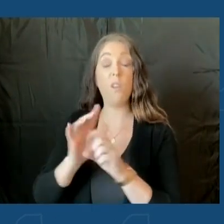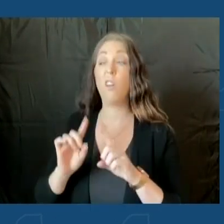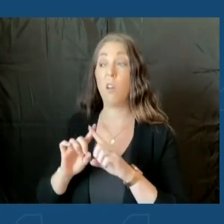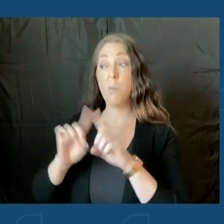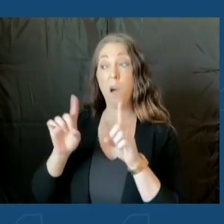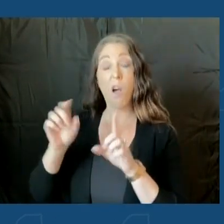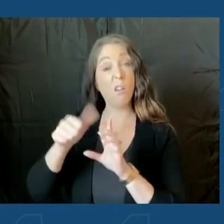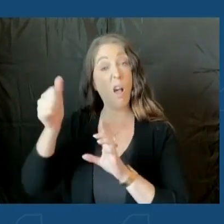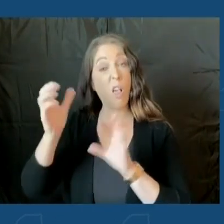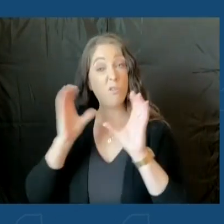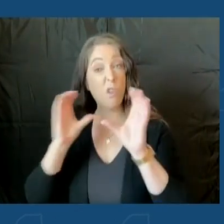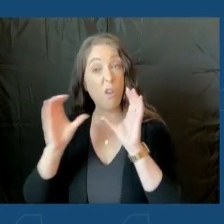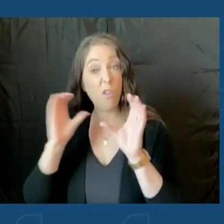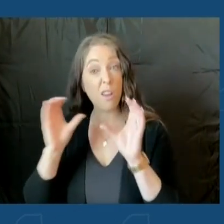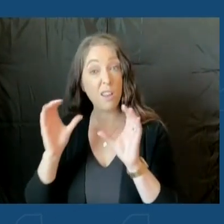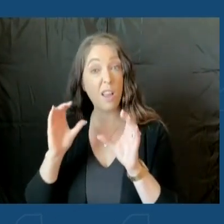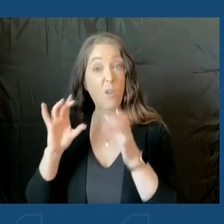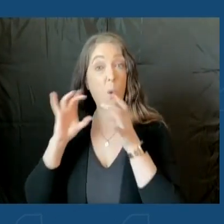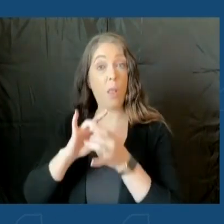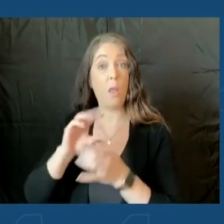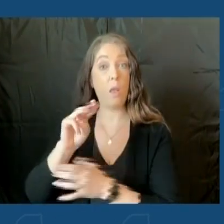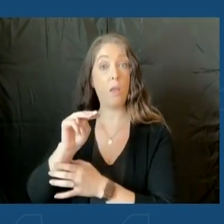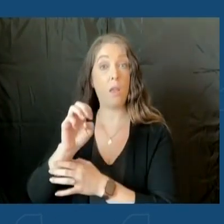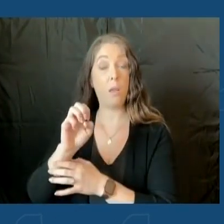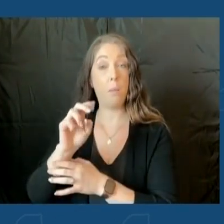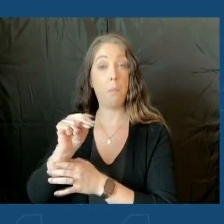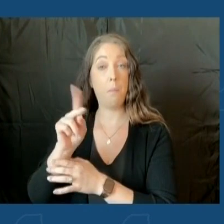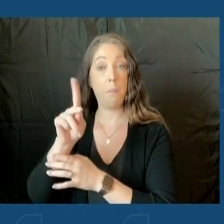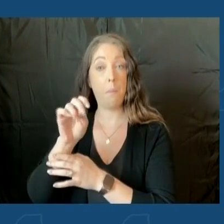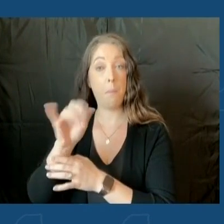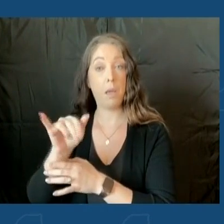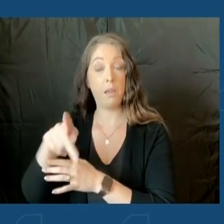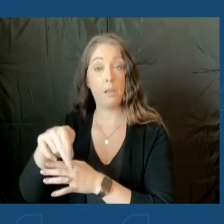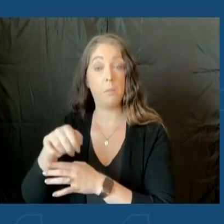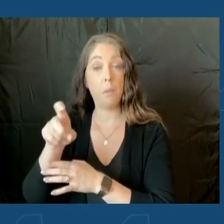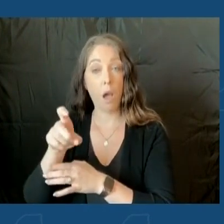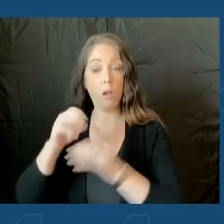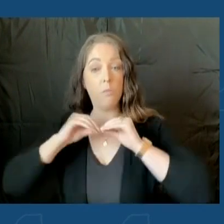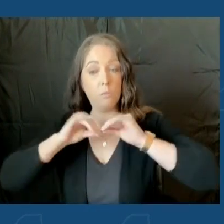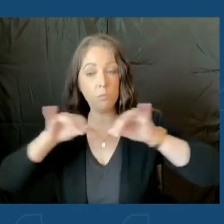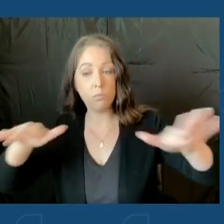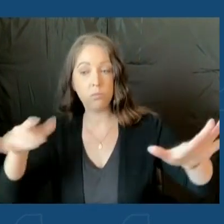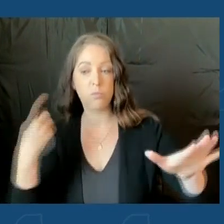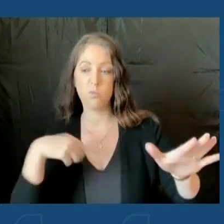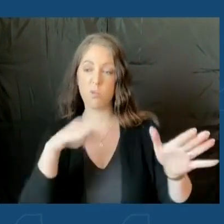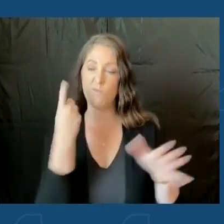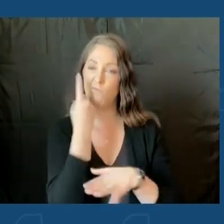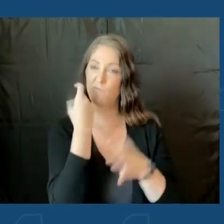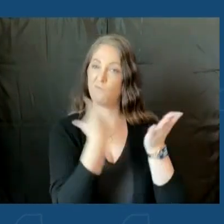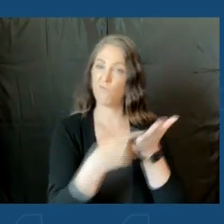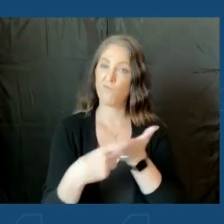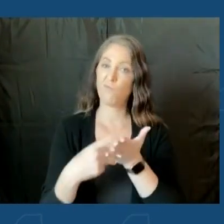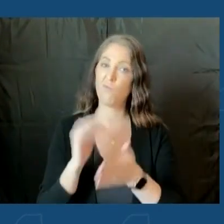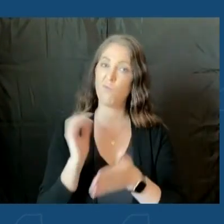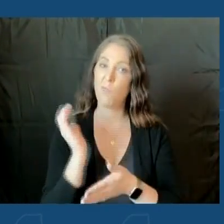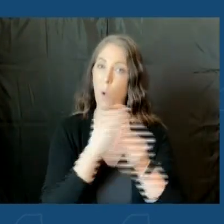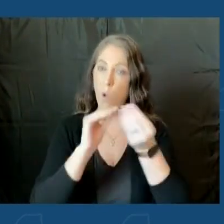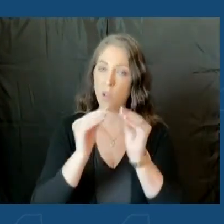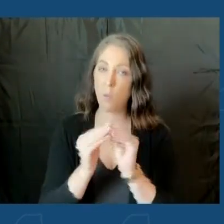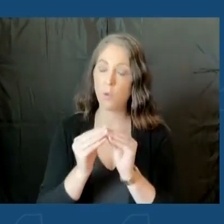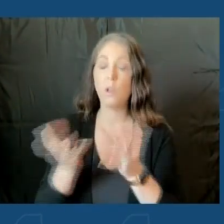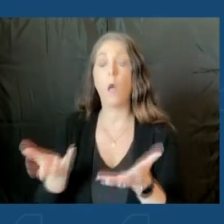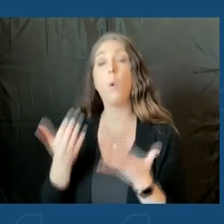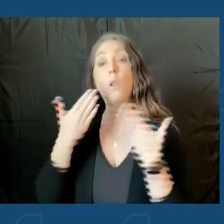what you are doing on the monkeypox distribution. We've talked about our numbers and our cases in New York, and I really just want to thank you